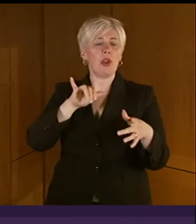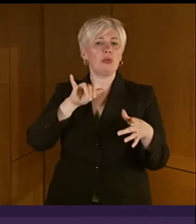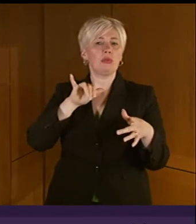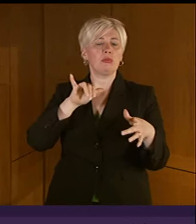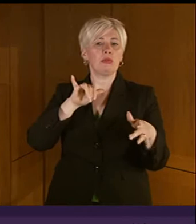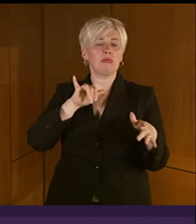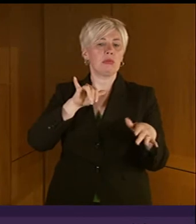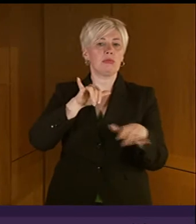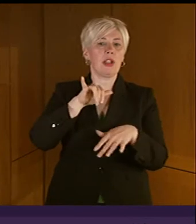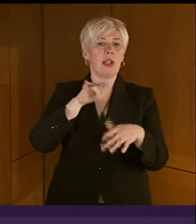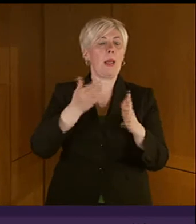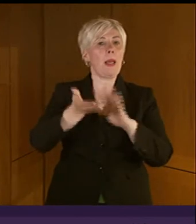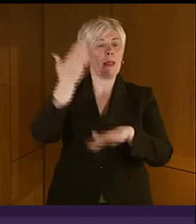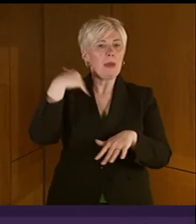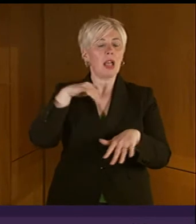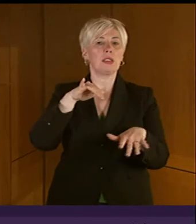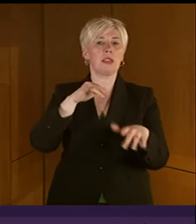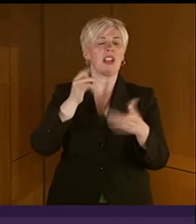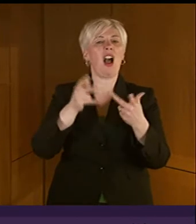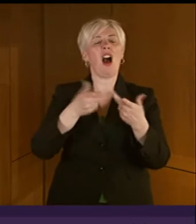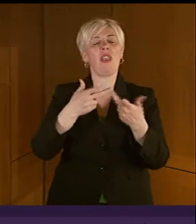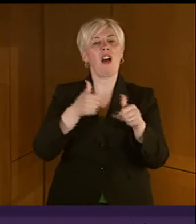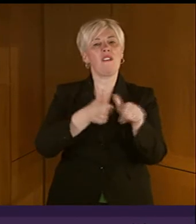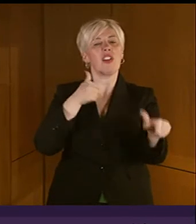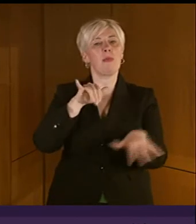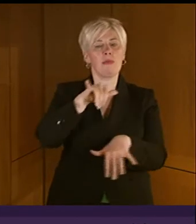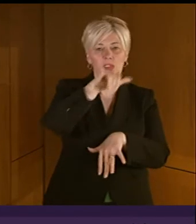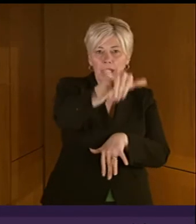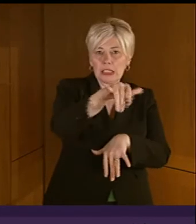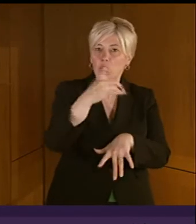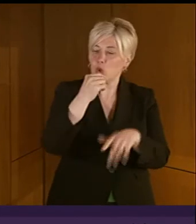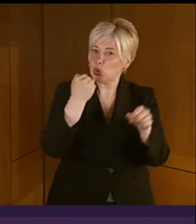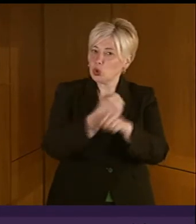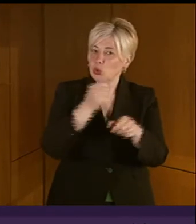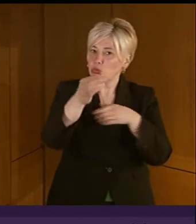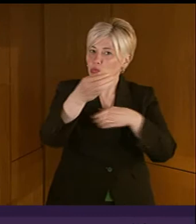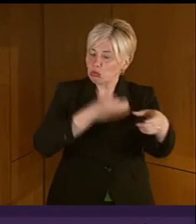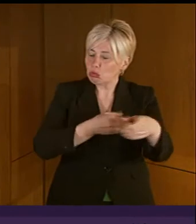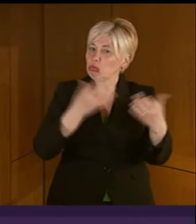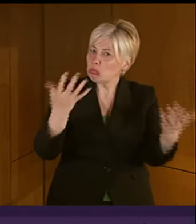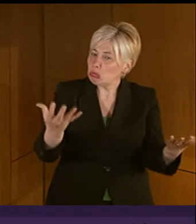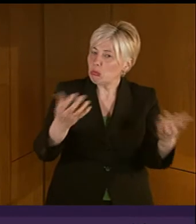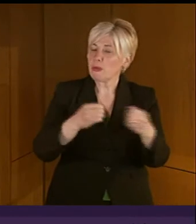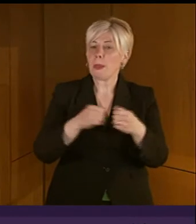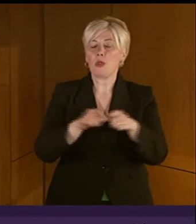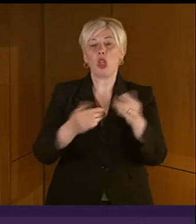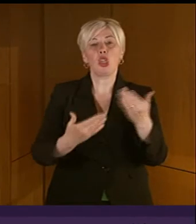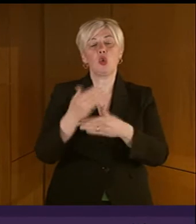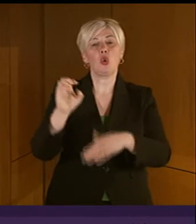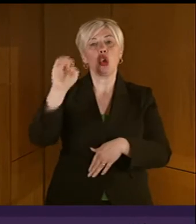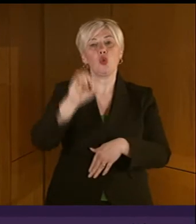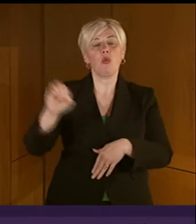Fund, which has helped routes in the Hounds and Islands previously? And finally, does the Minister share my view that a new European Commission